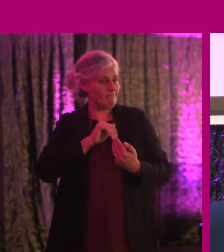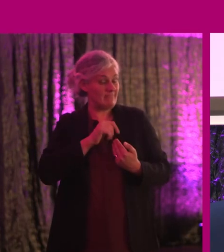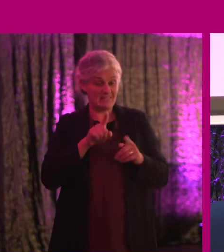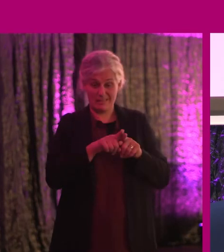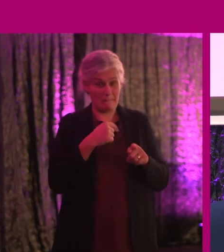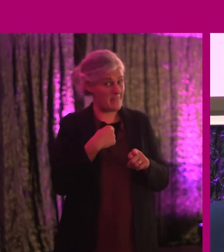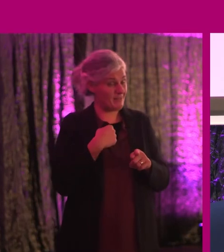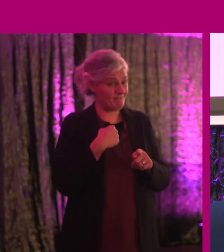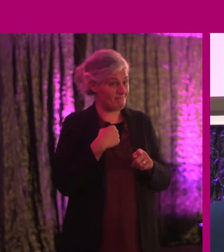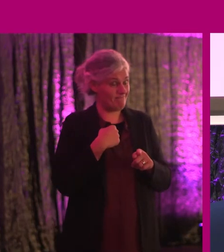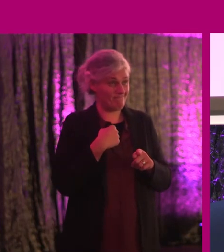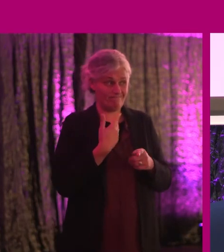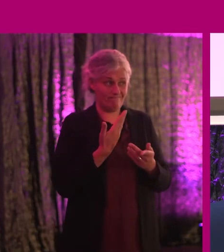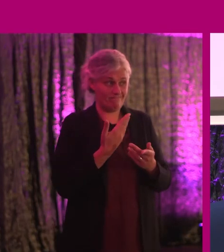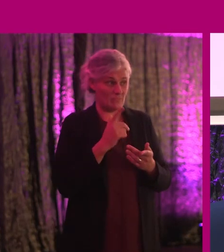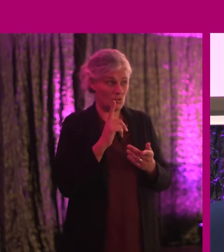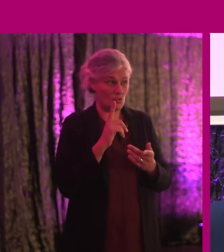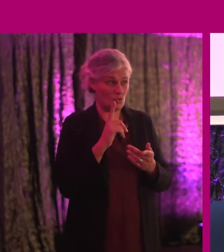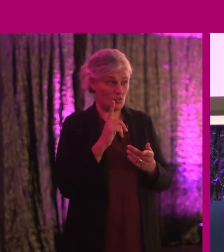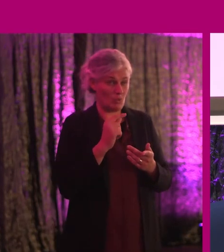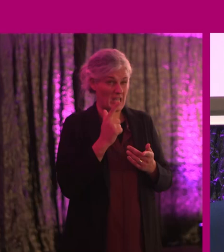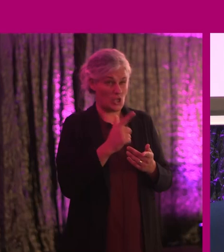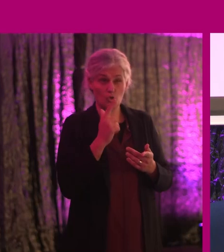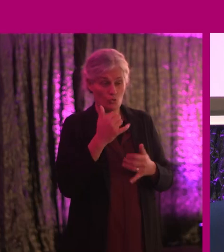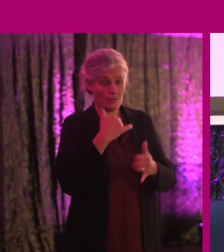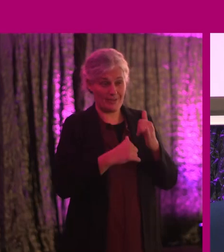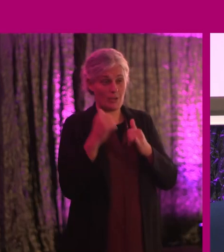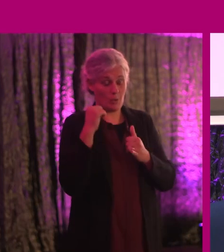22 years ago.